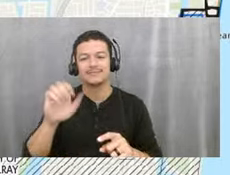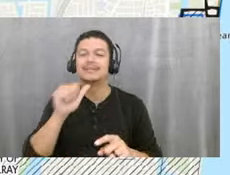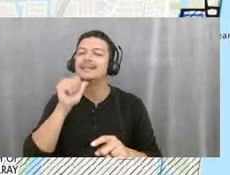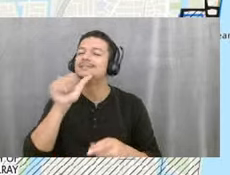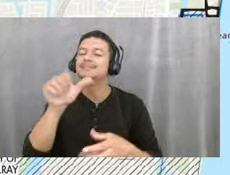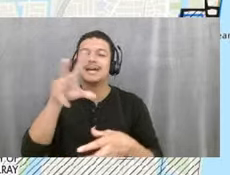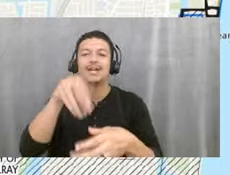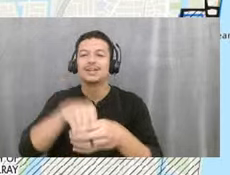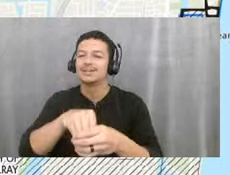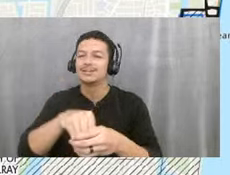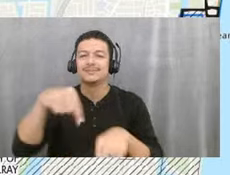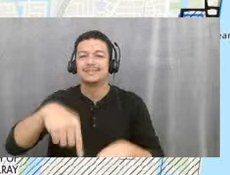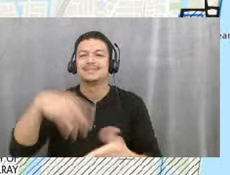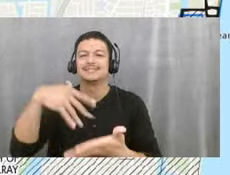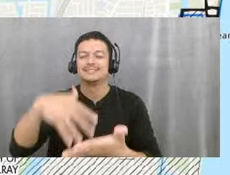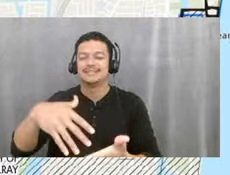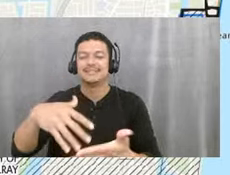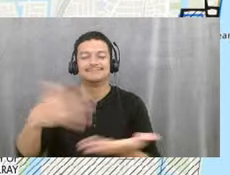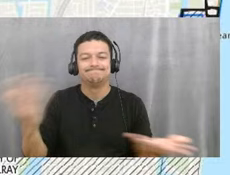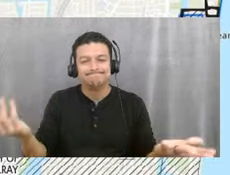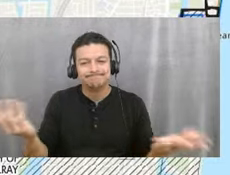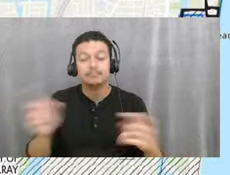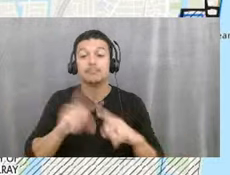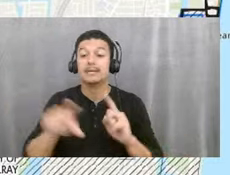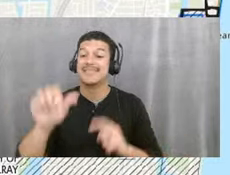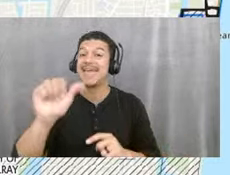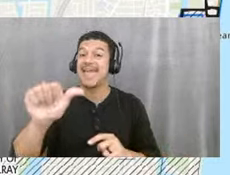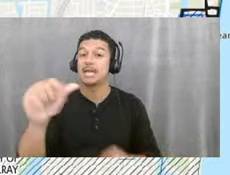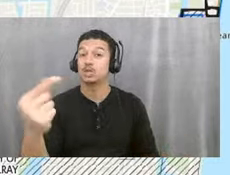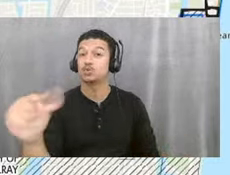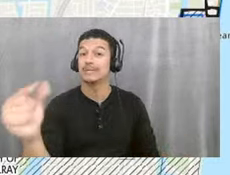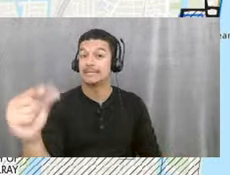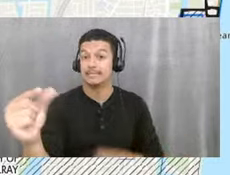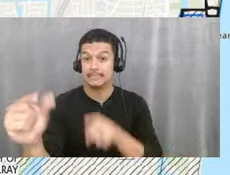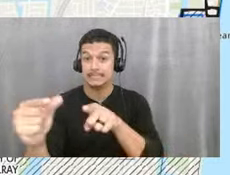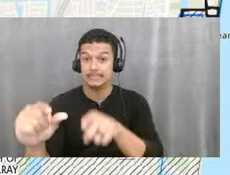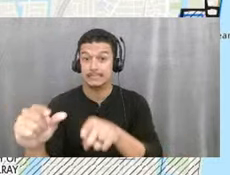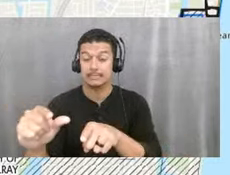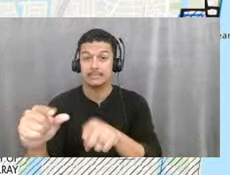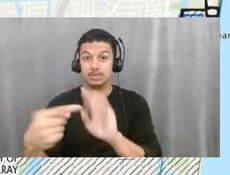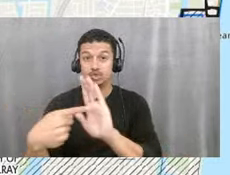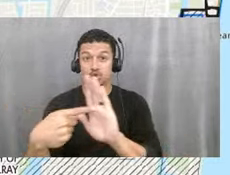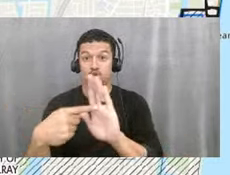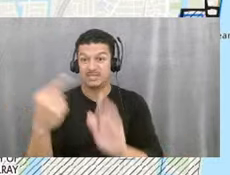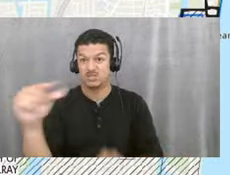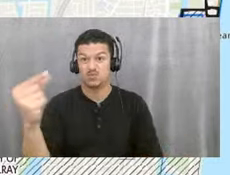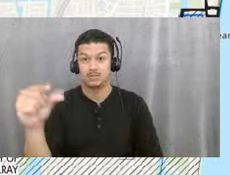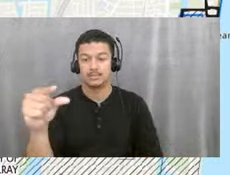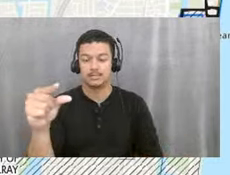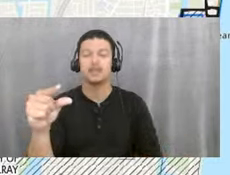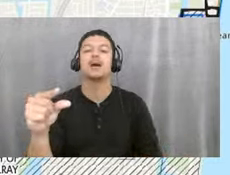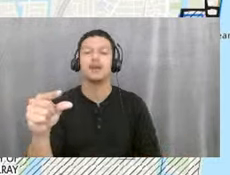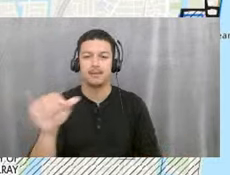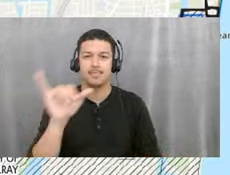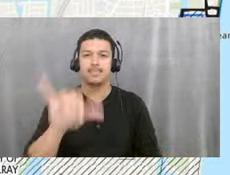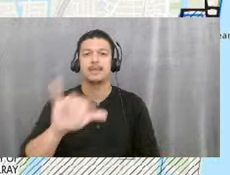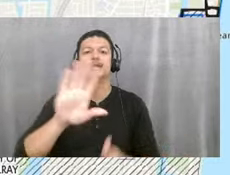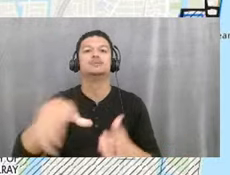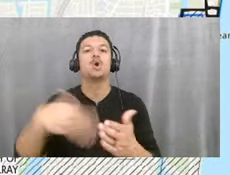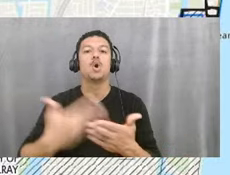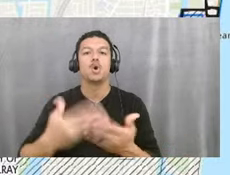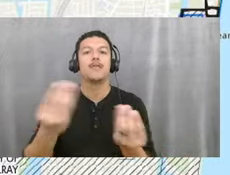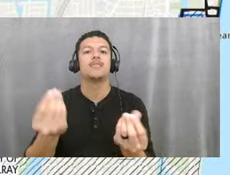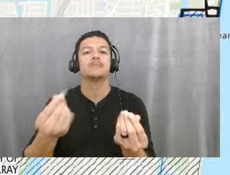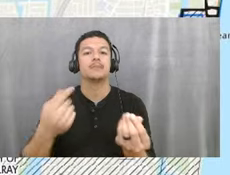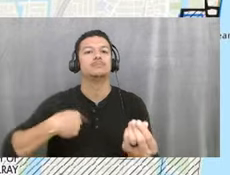either, but the A areas in green that are shown, um, represent all the properties that we believe